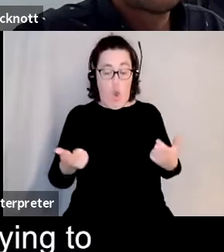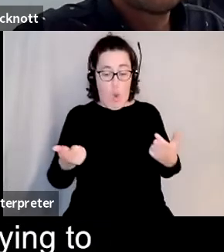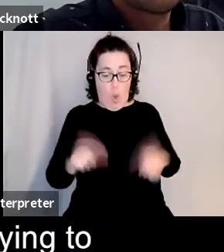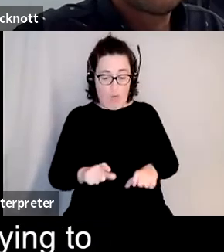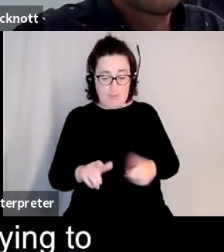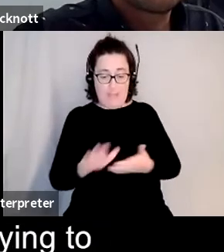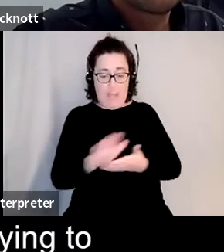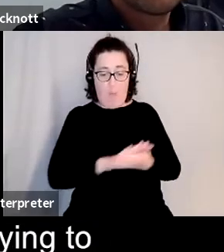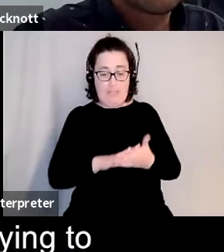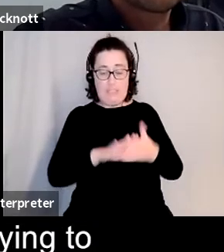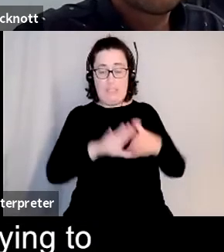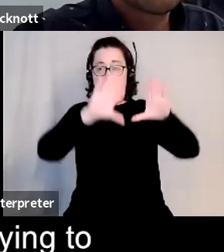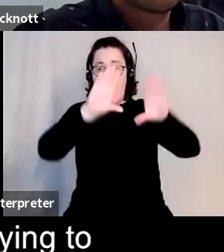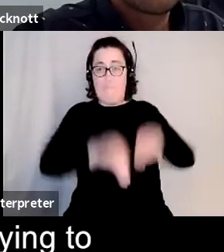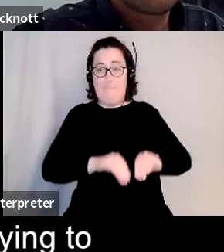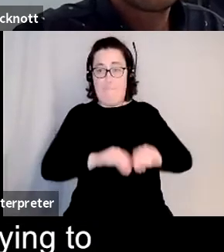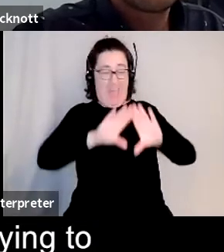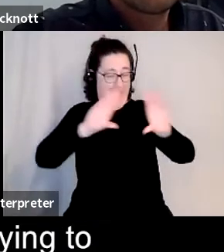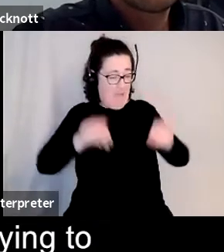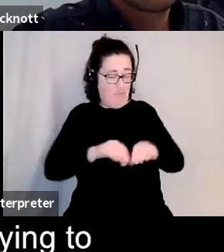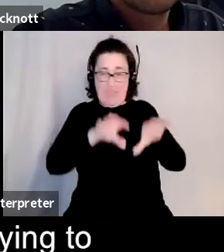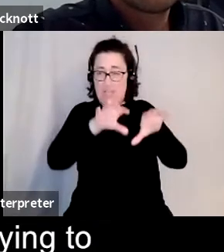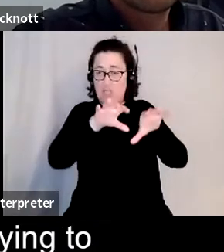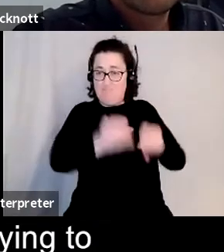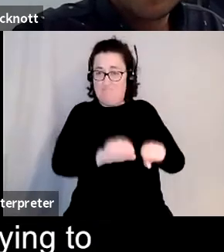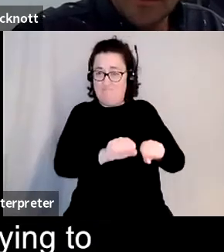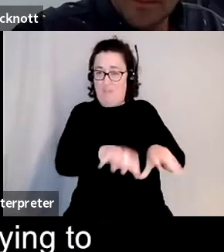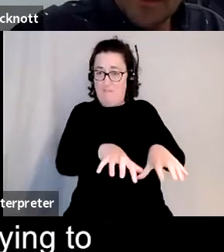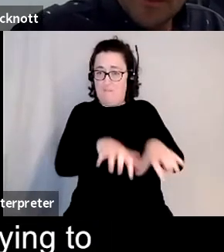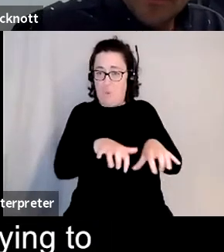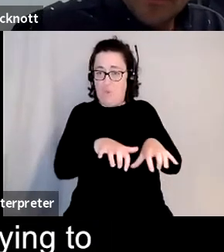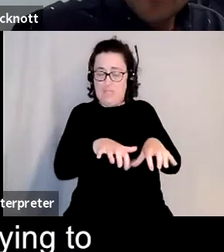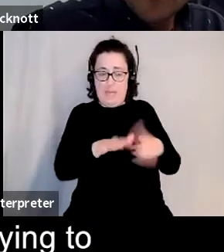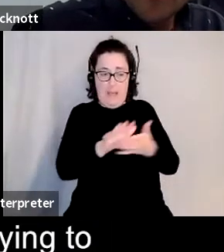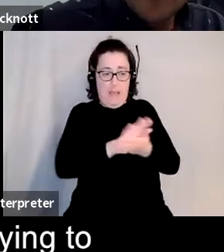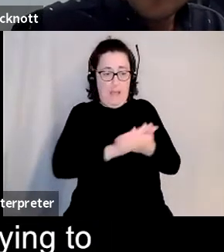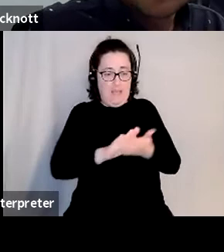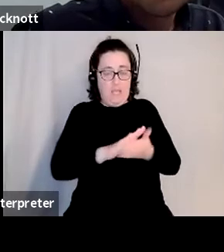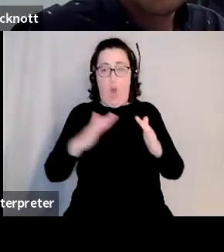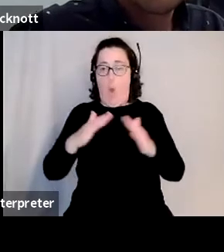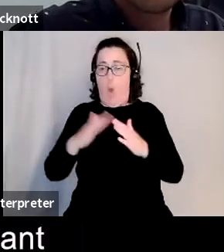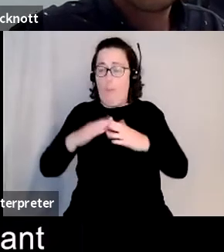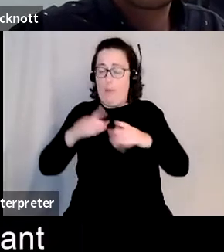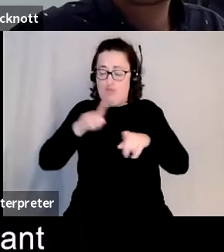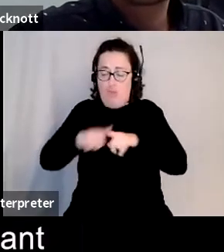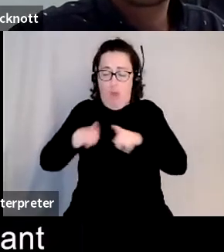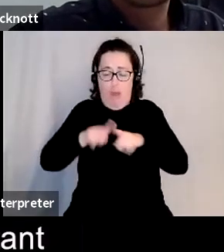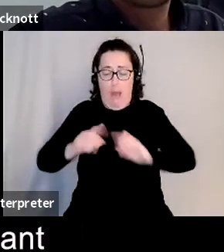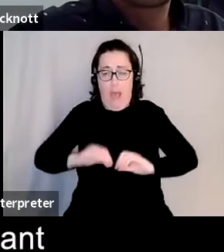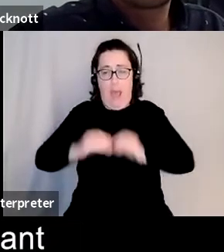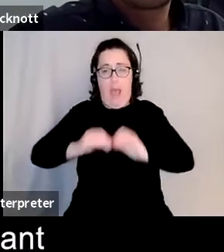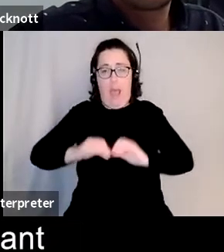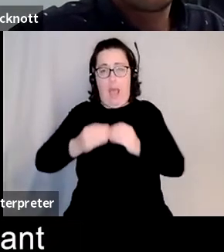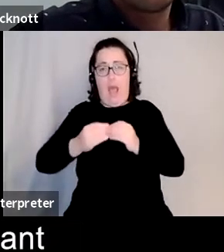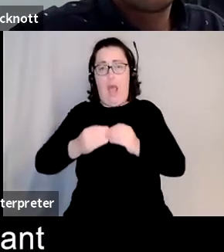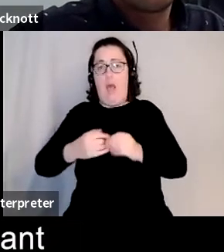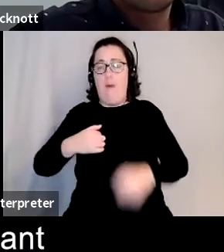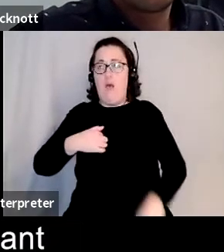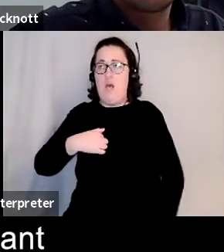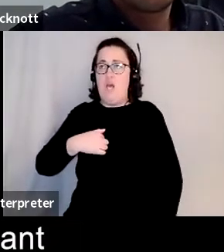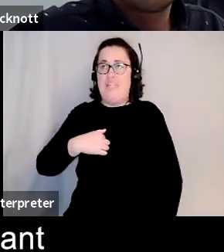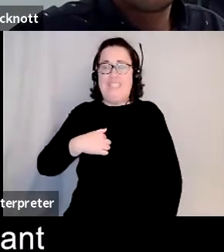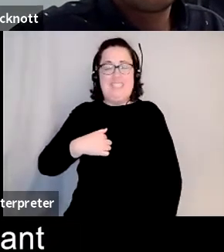massive shuddering halt and you're trying to do your best at home see what you can do and for me it's been this constant